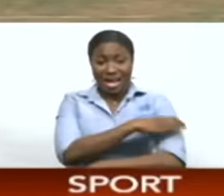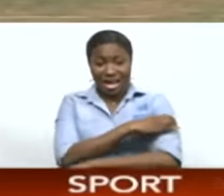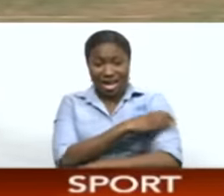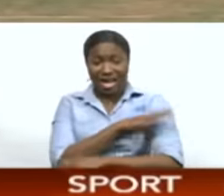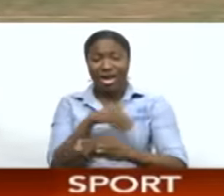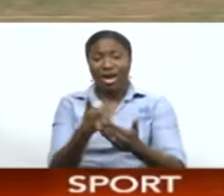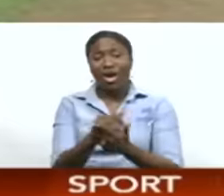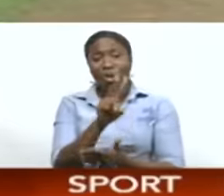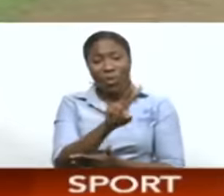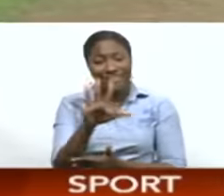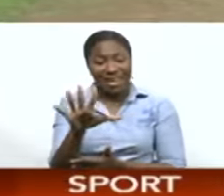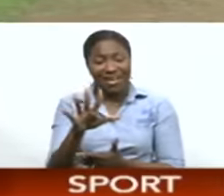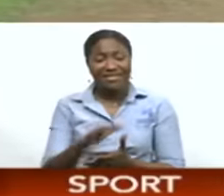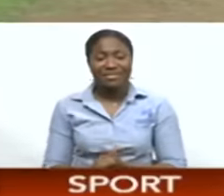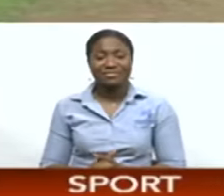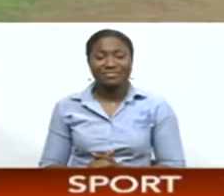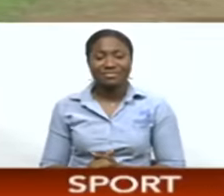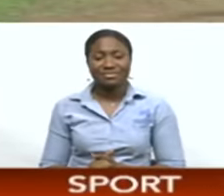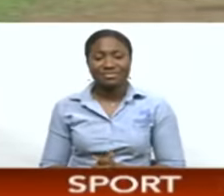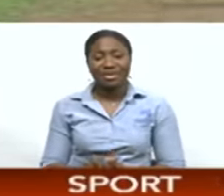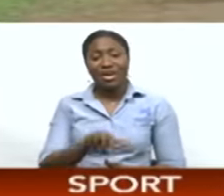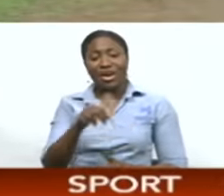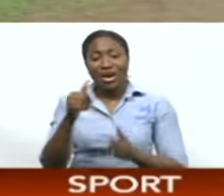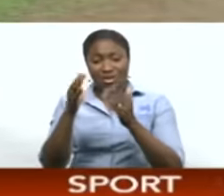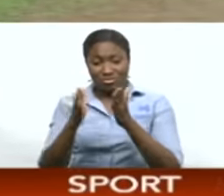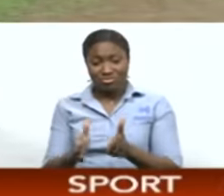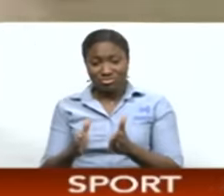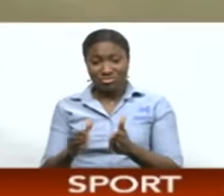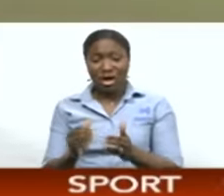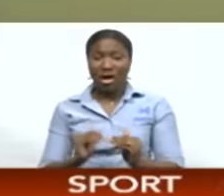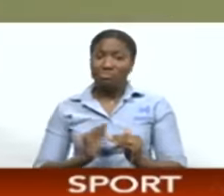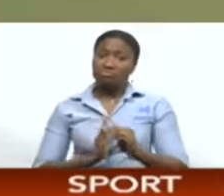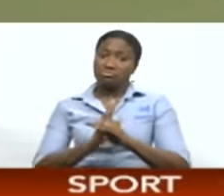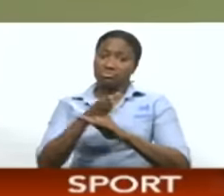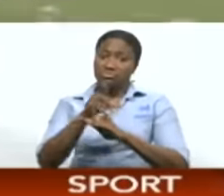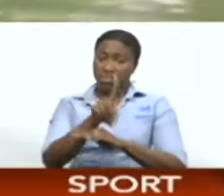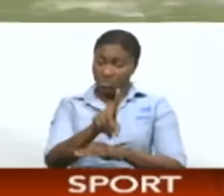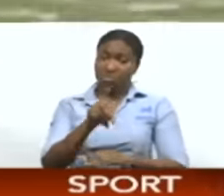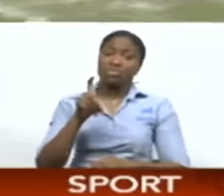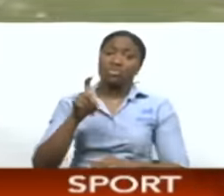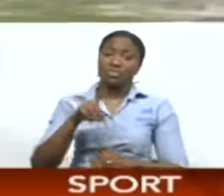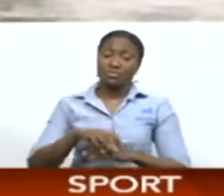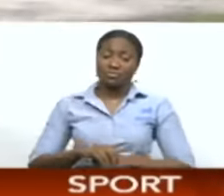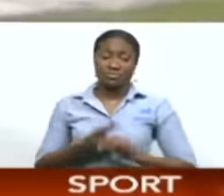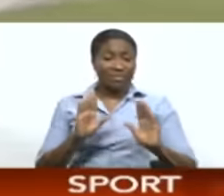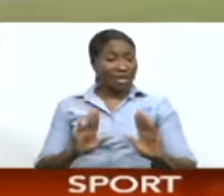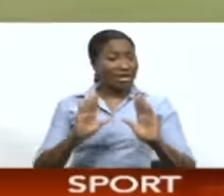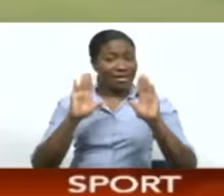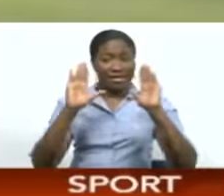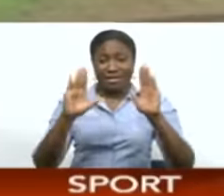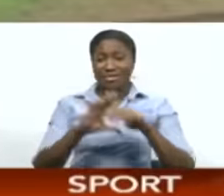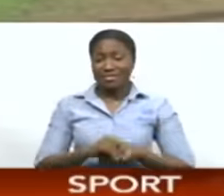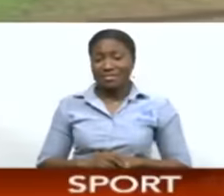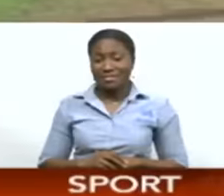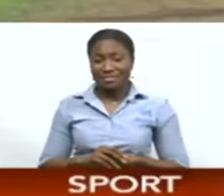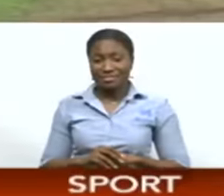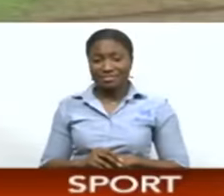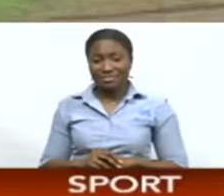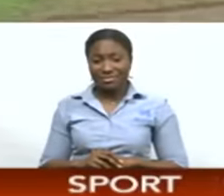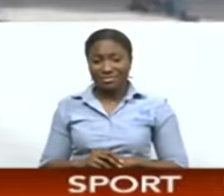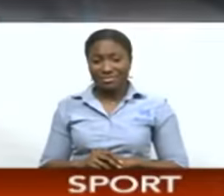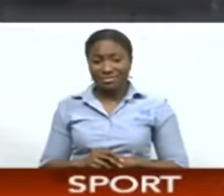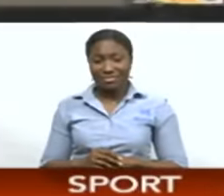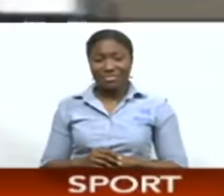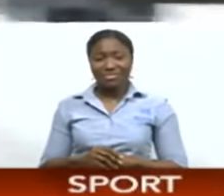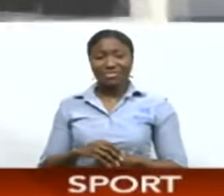to 25. But Utley would move to triple figures. I want his cropped away brilliantly for four runs. He accelerated